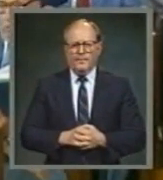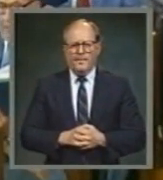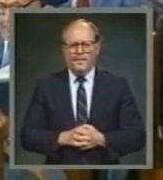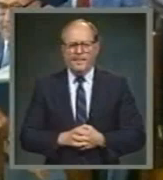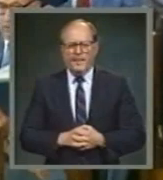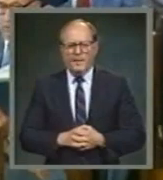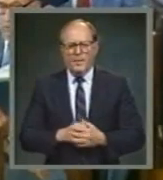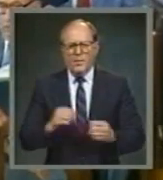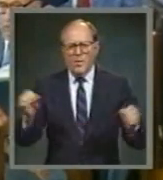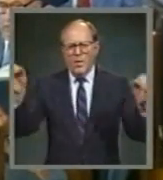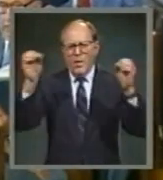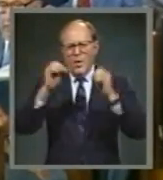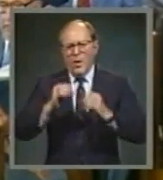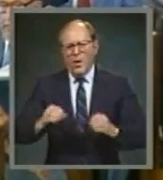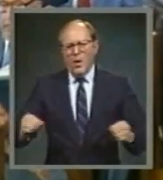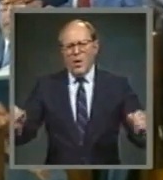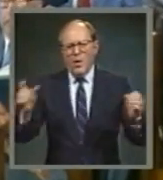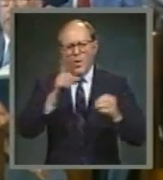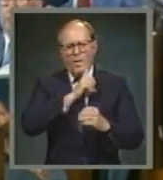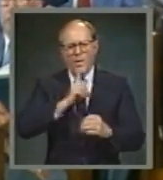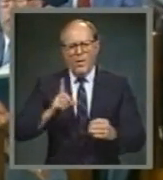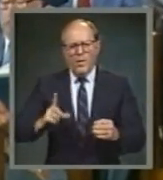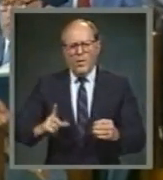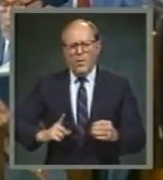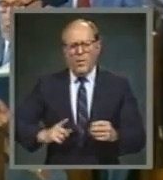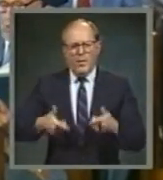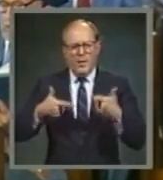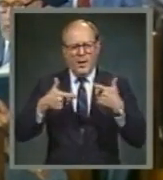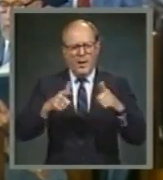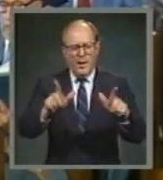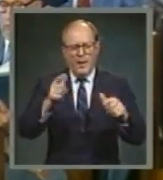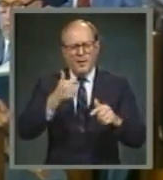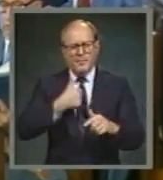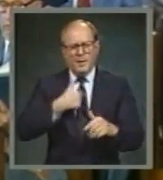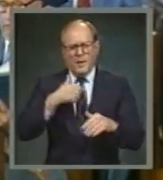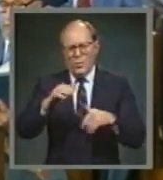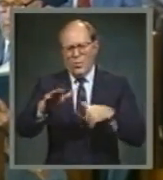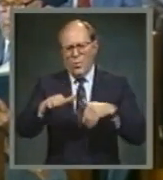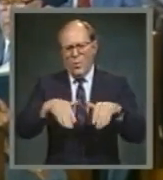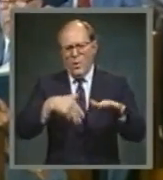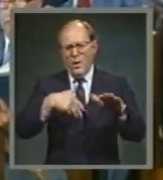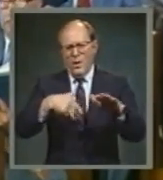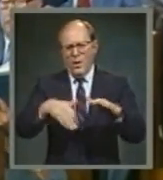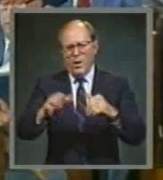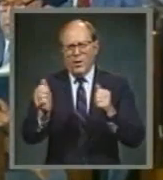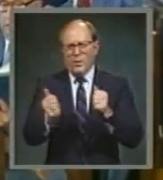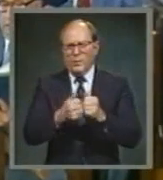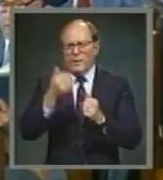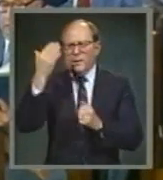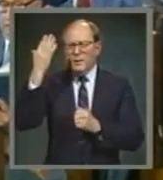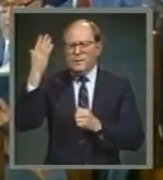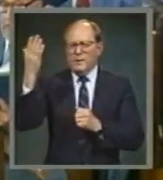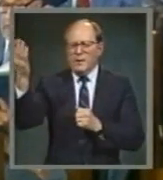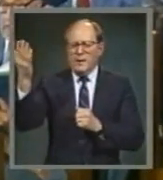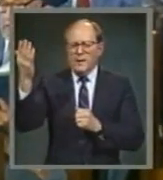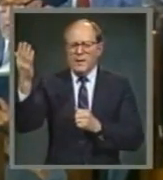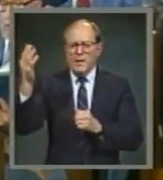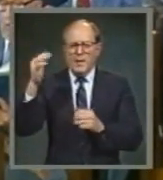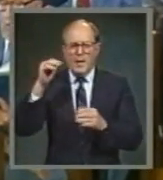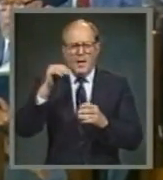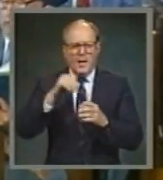Amen. Master, let me walk with Thee